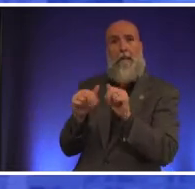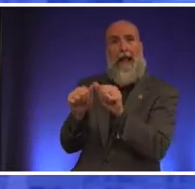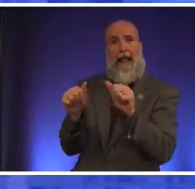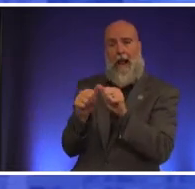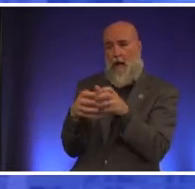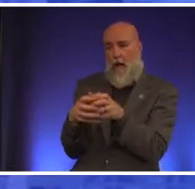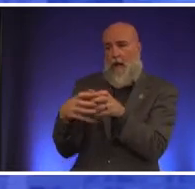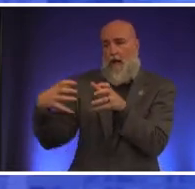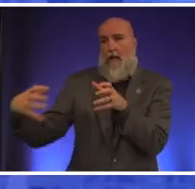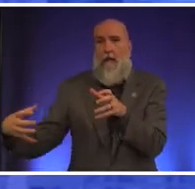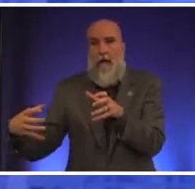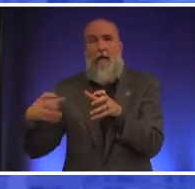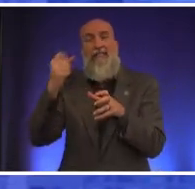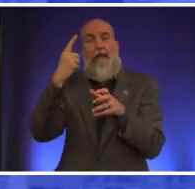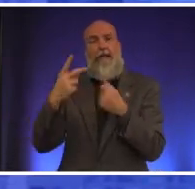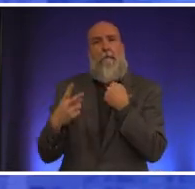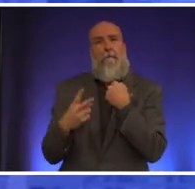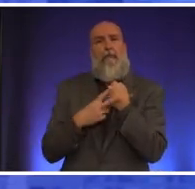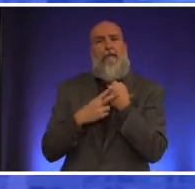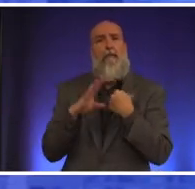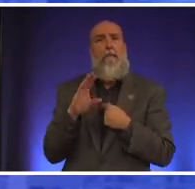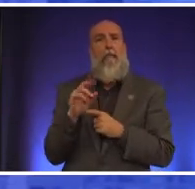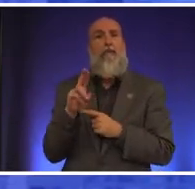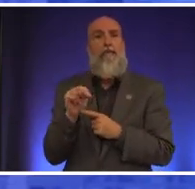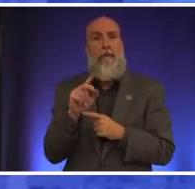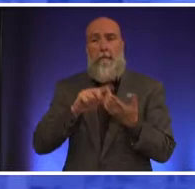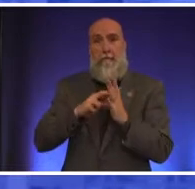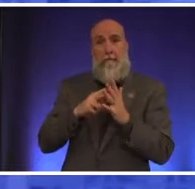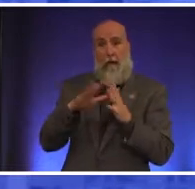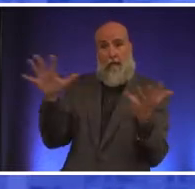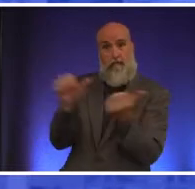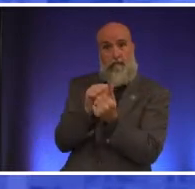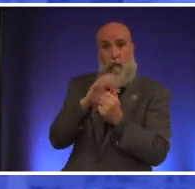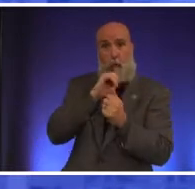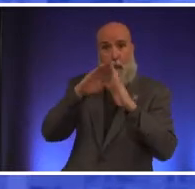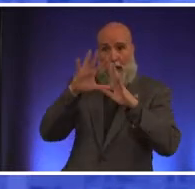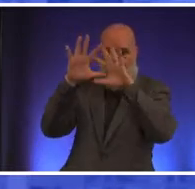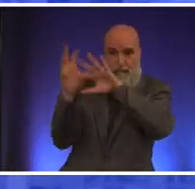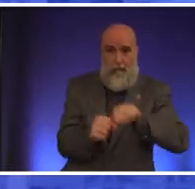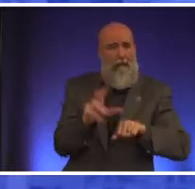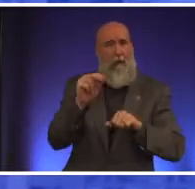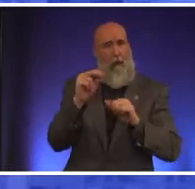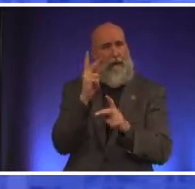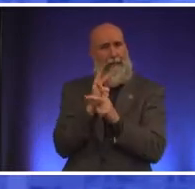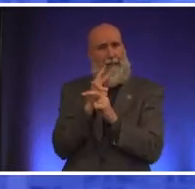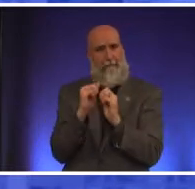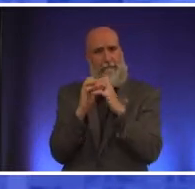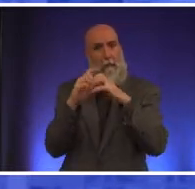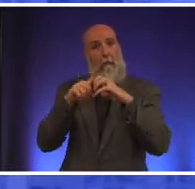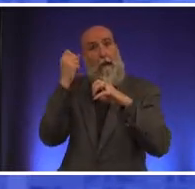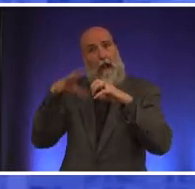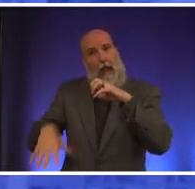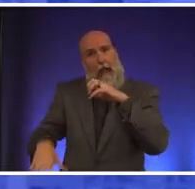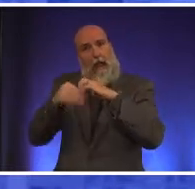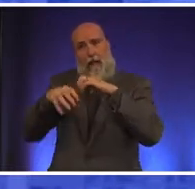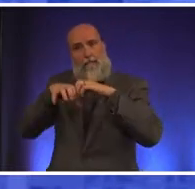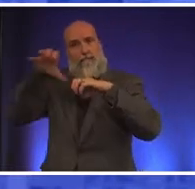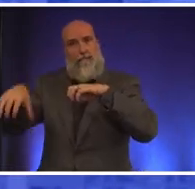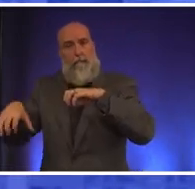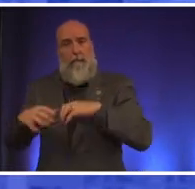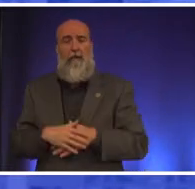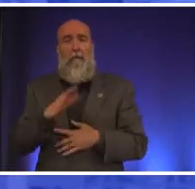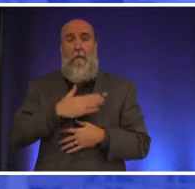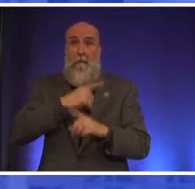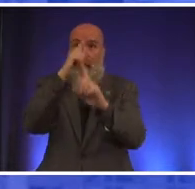uh it's a preservation bonus so these discussions have been in the works for for months um my goal is that we not